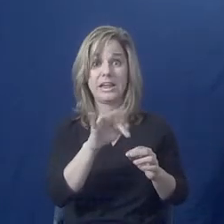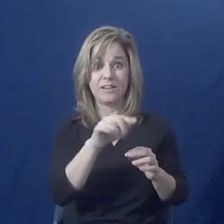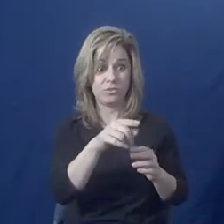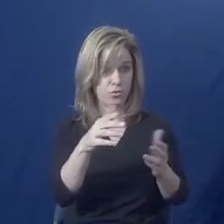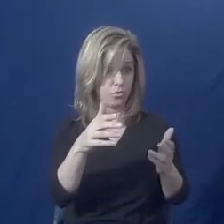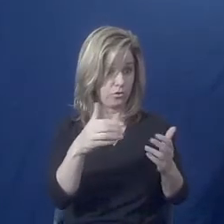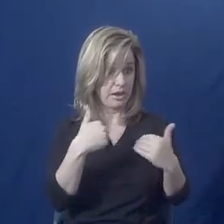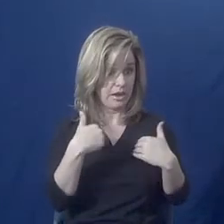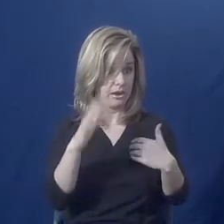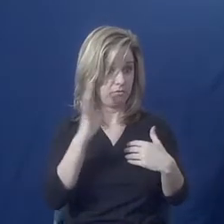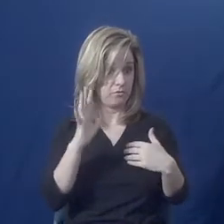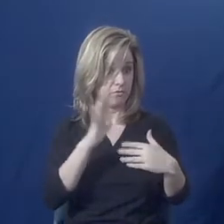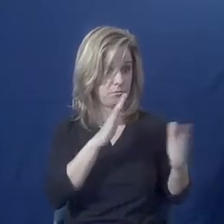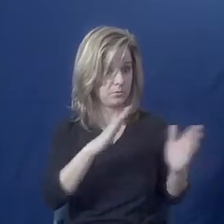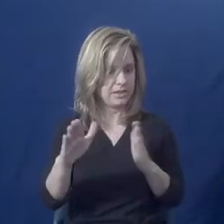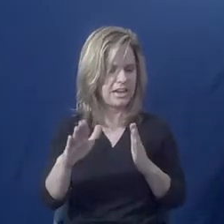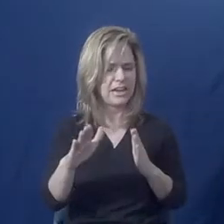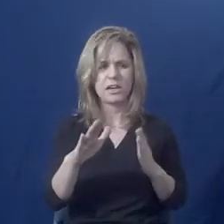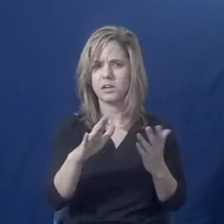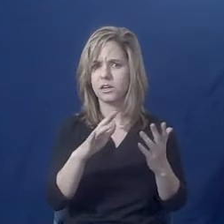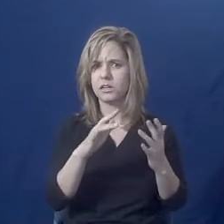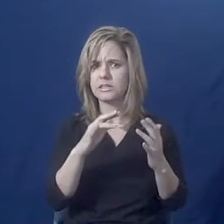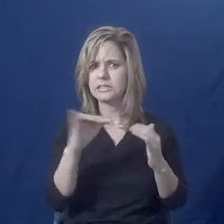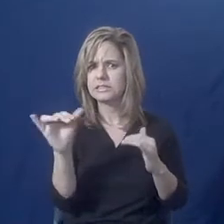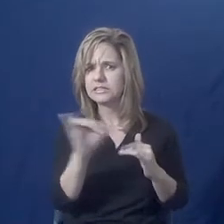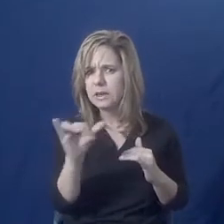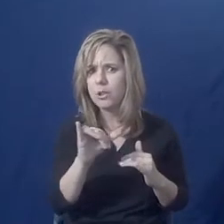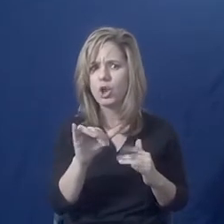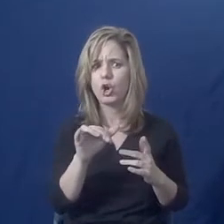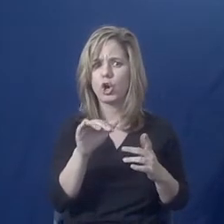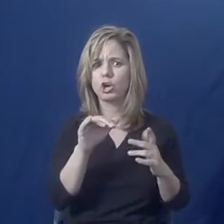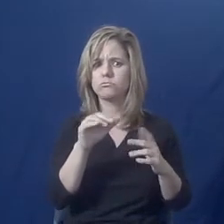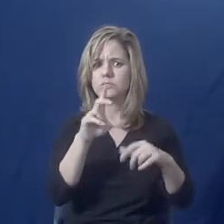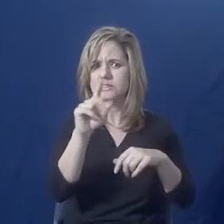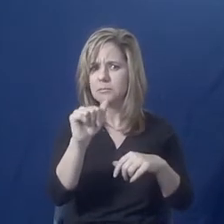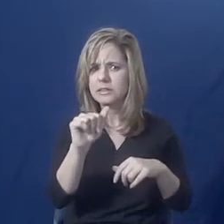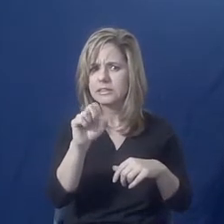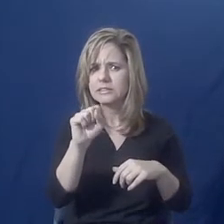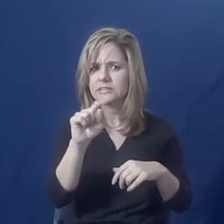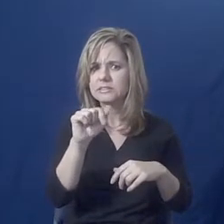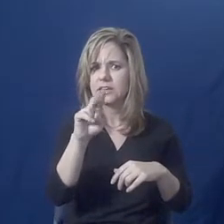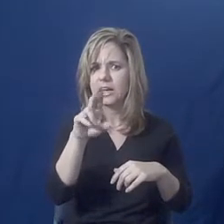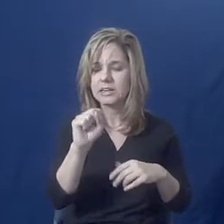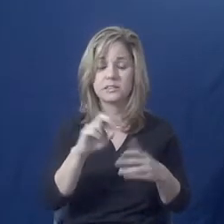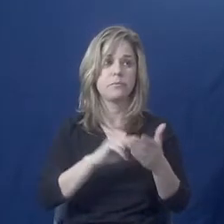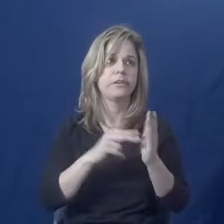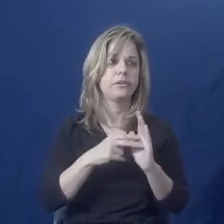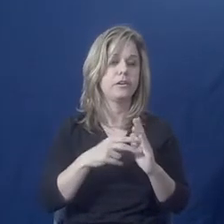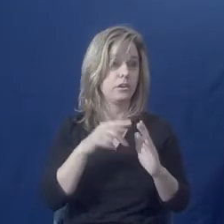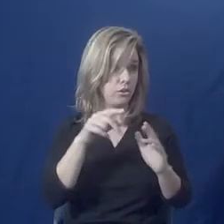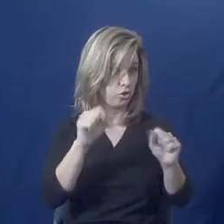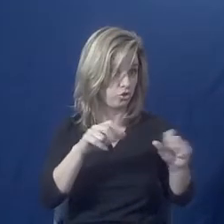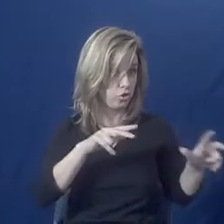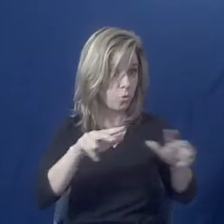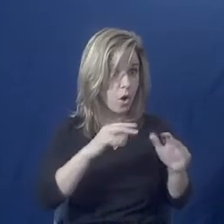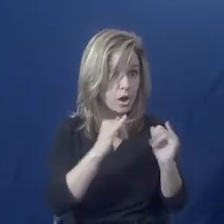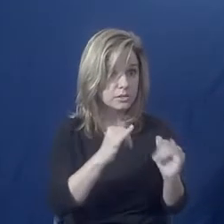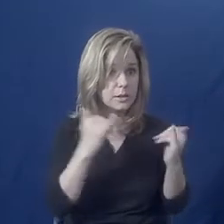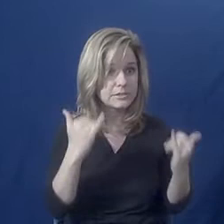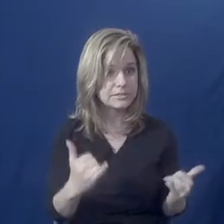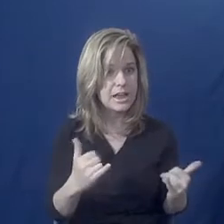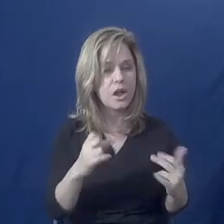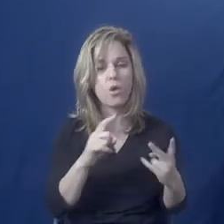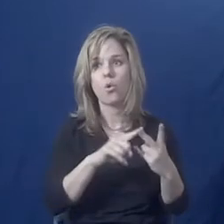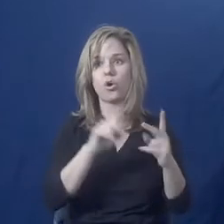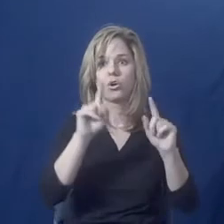disability status? Were you still walking? Were you able to get out of bed? Were you going to the doctor a lot more?